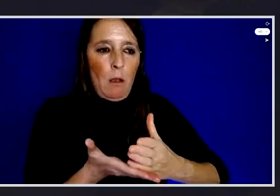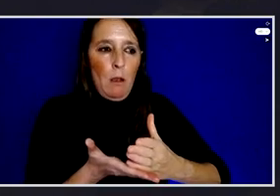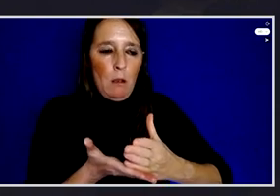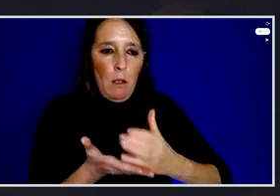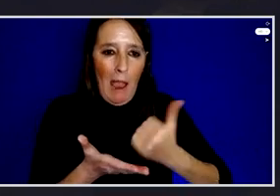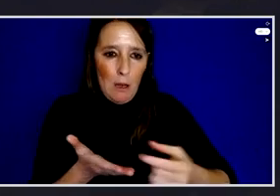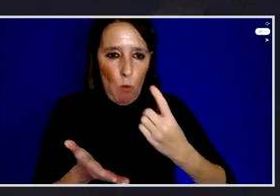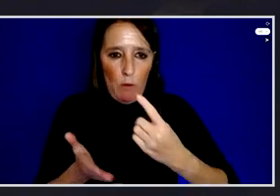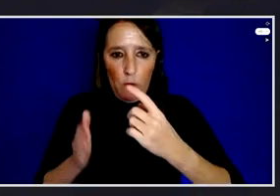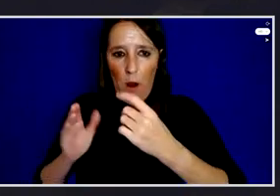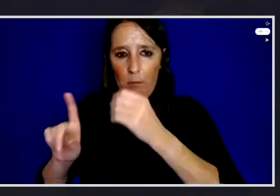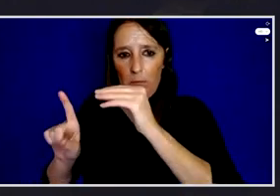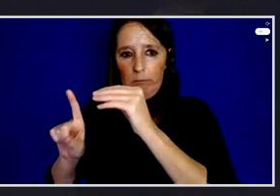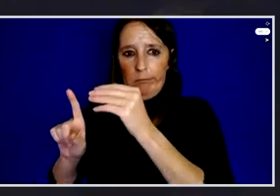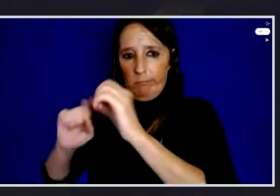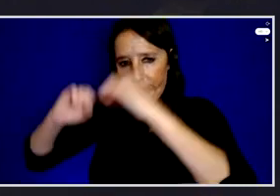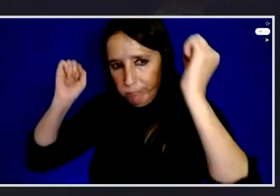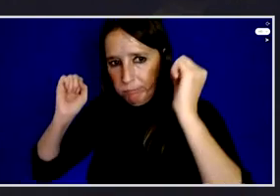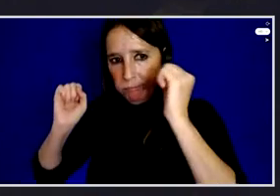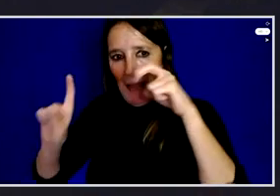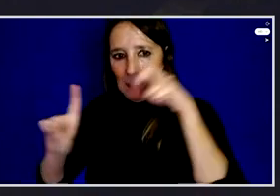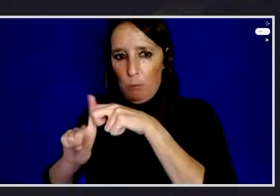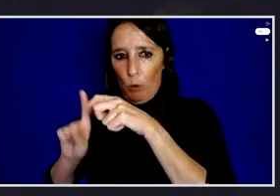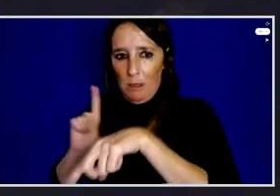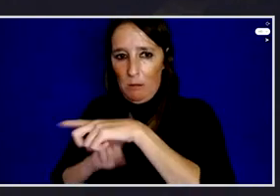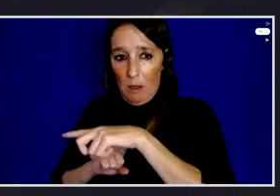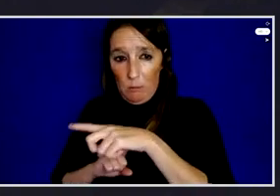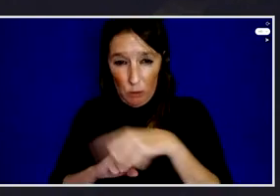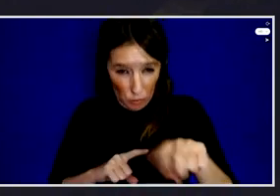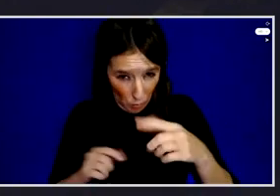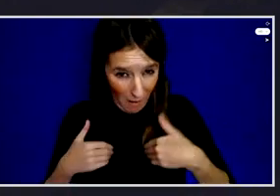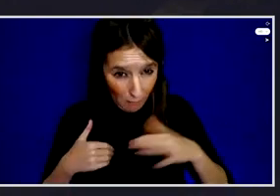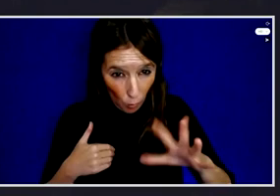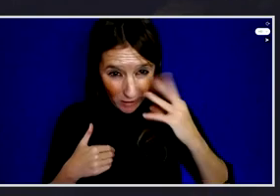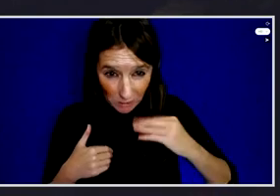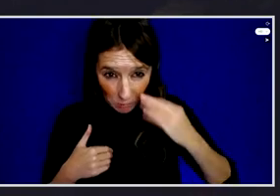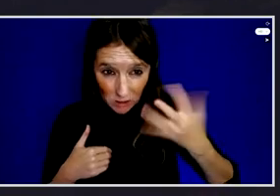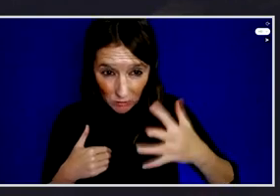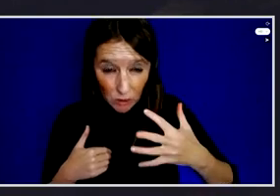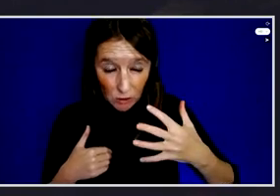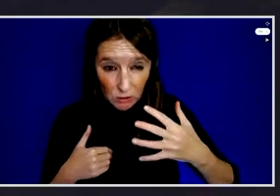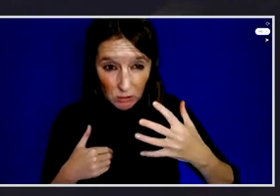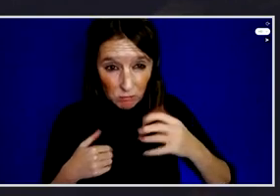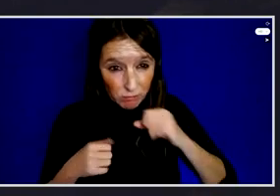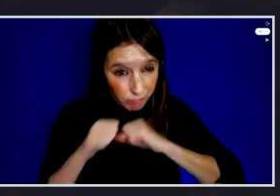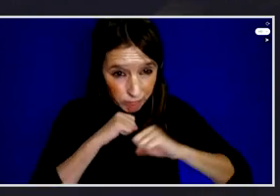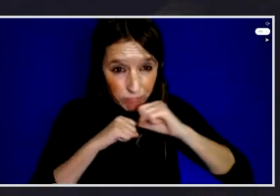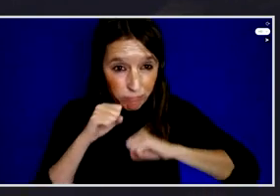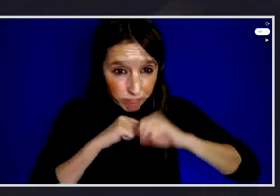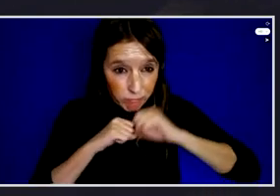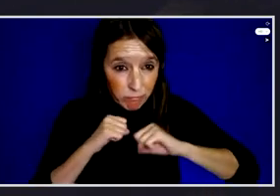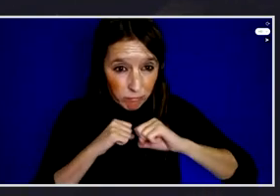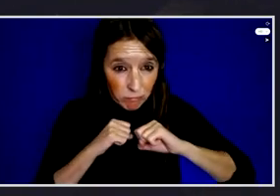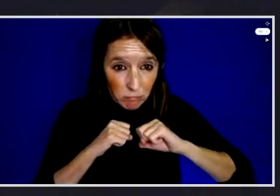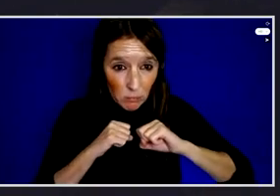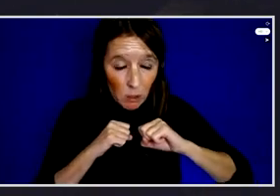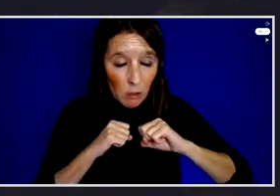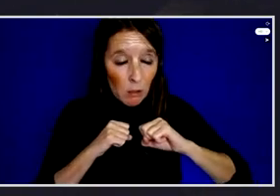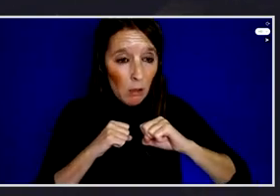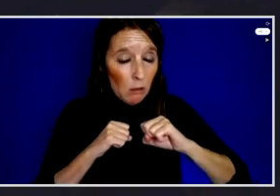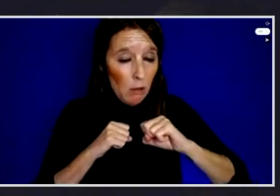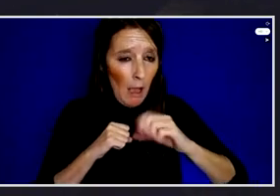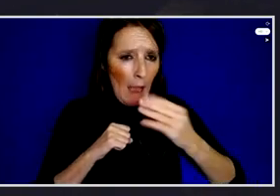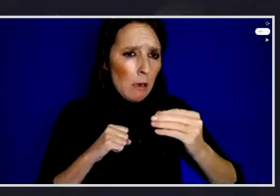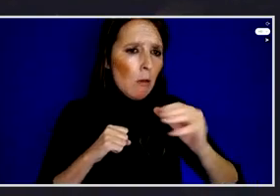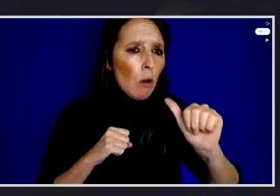all, if you've had any experience that you want to share about that but also any thoughts you have about whether there are ways, tools, means